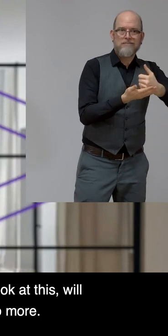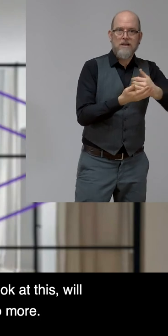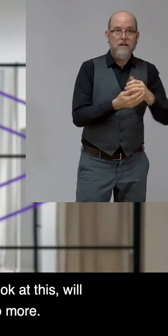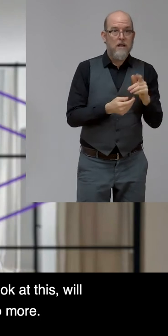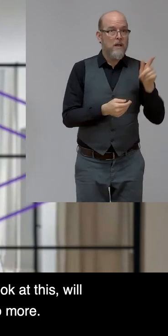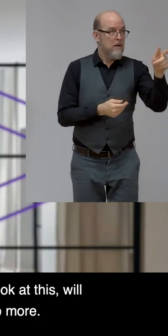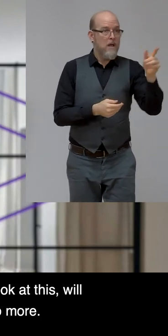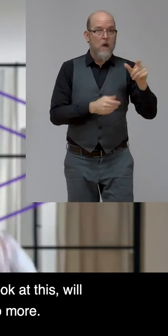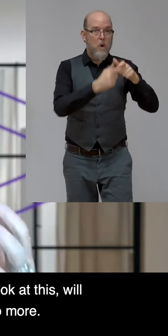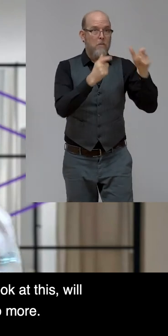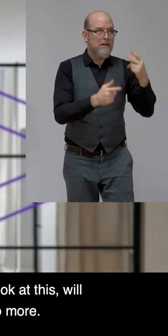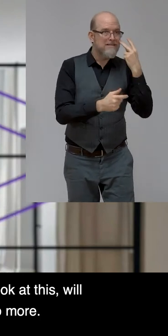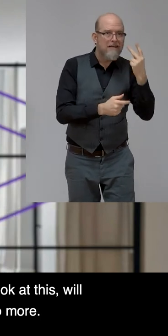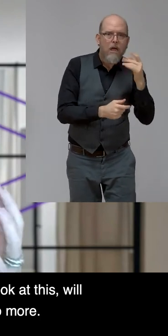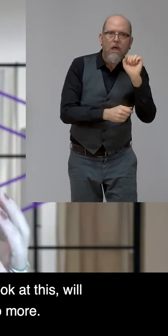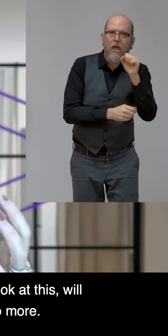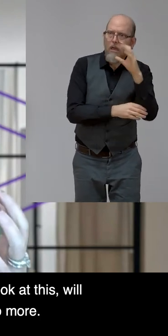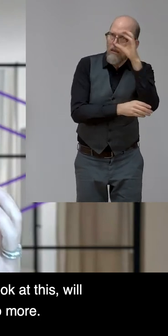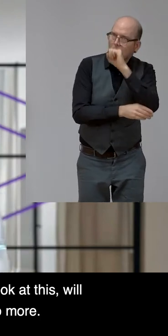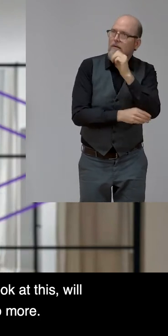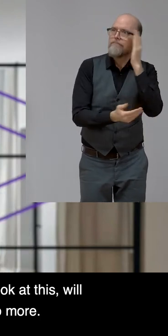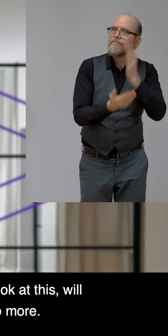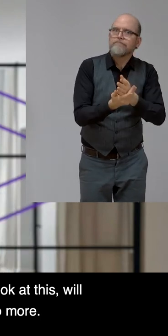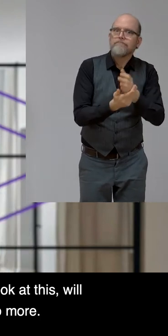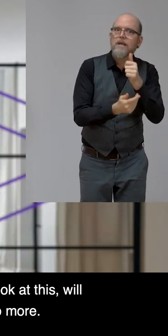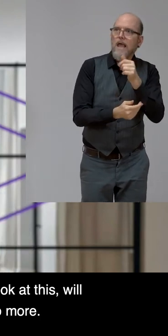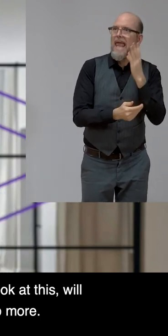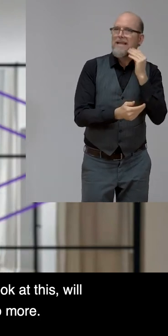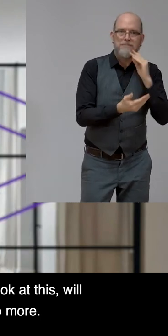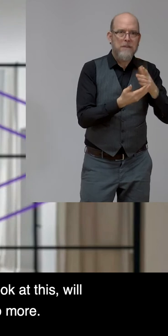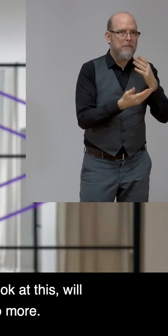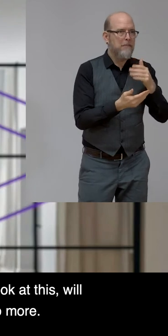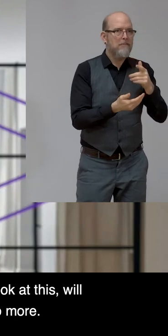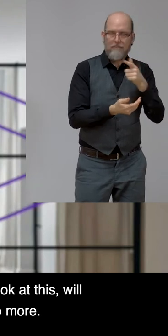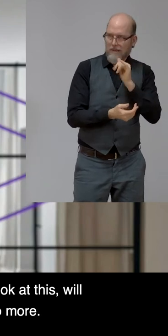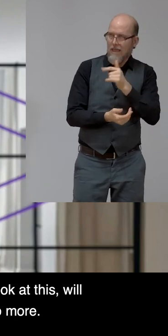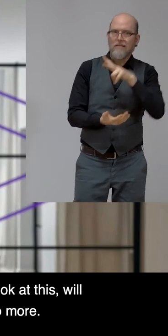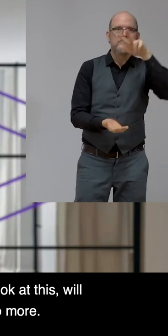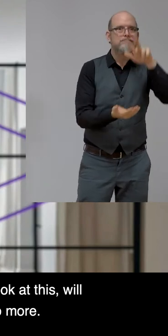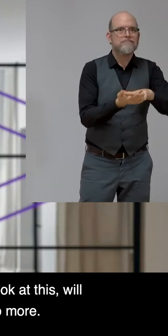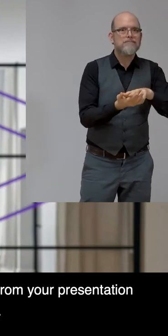you know, experience and acknowledge those gaps and do more.